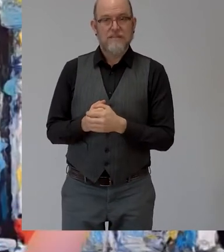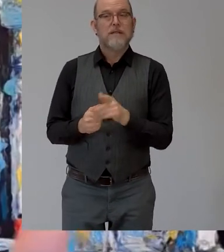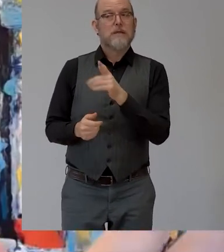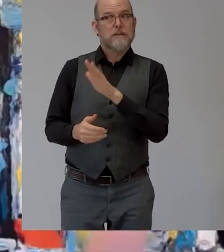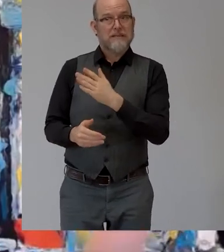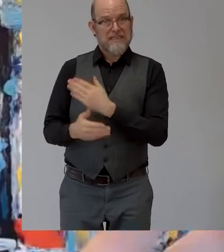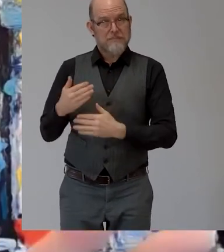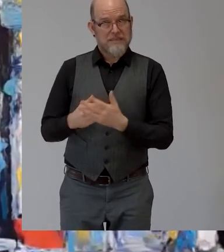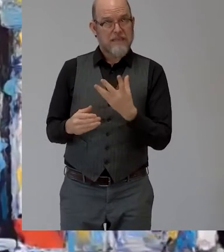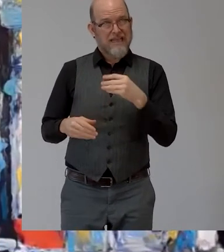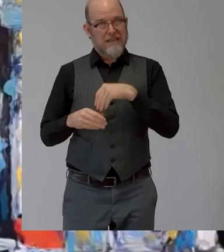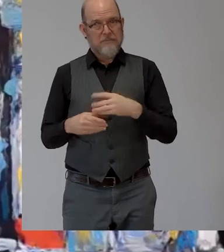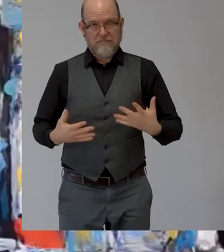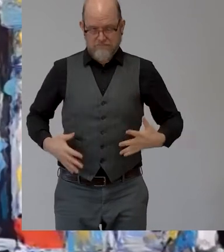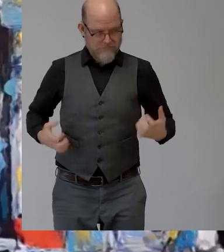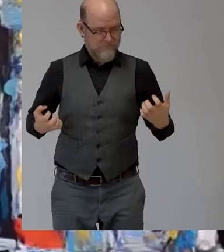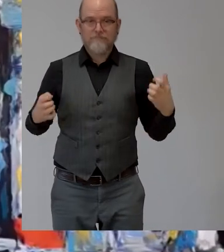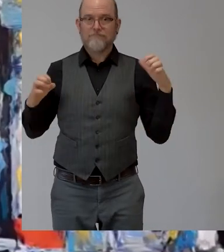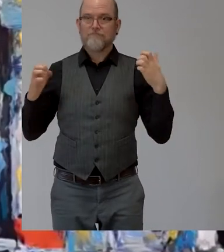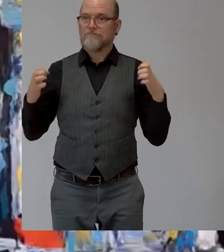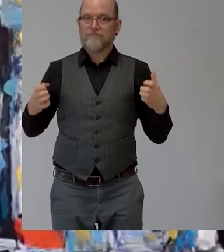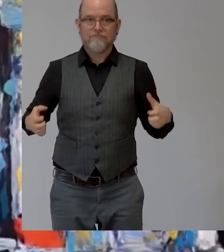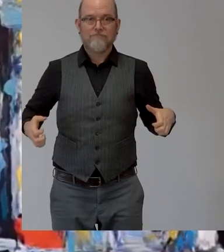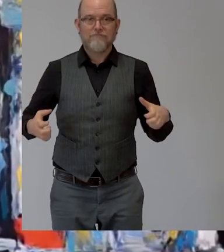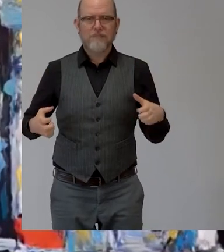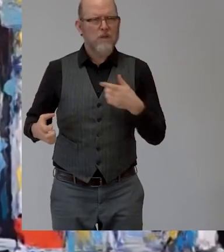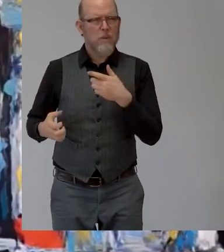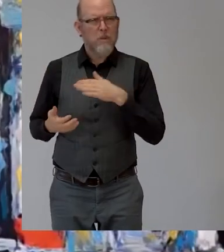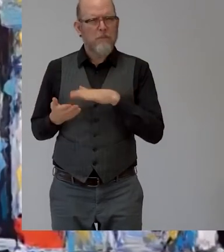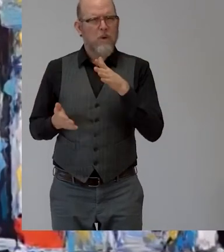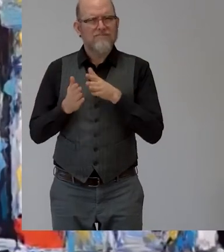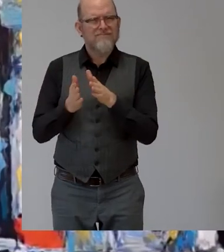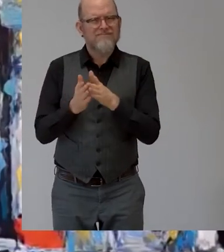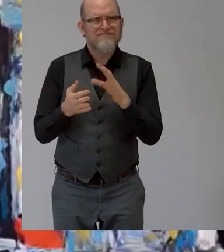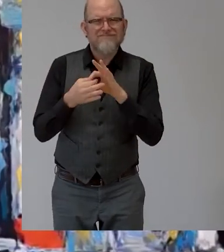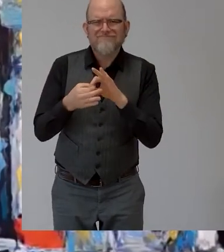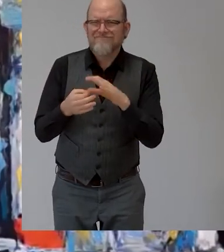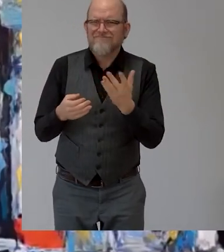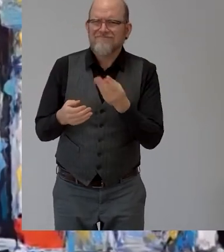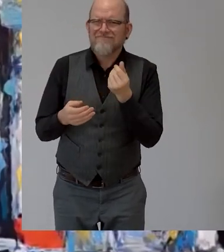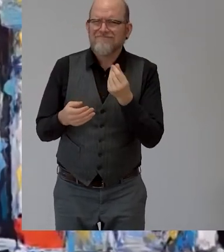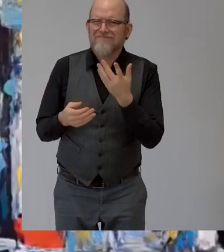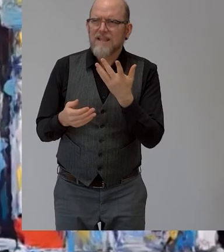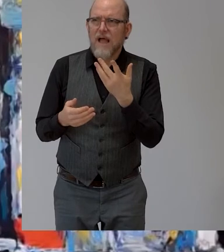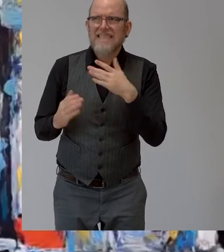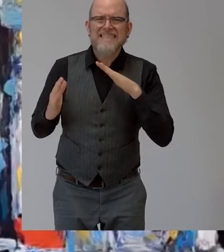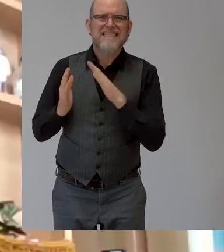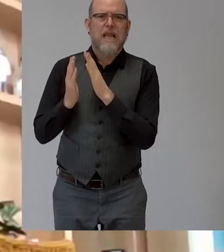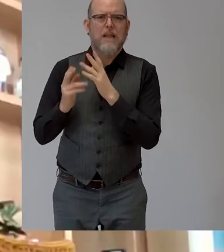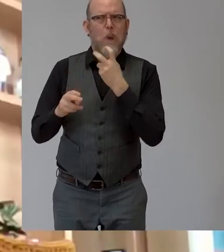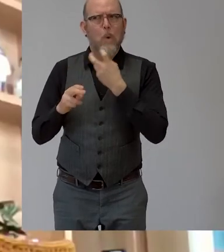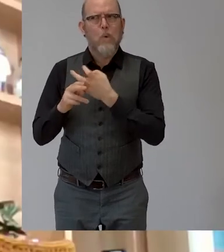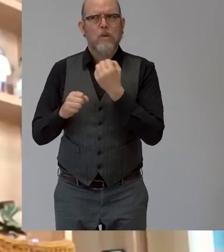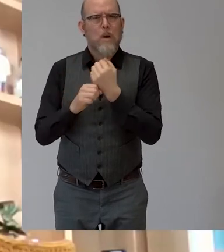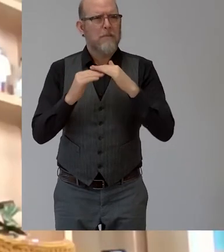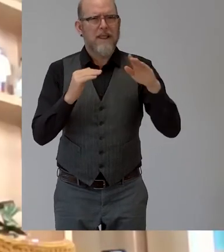uh in your hands can you elaborate a little bit about that and the challenges that you might encounter in a workplace like that well yes i have